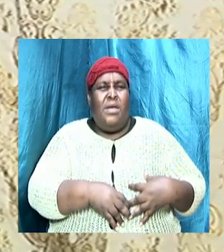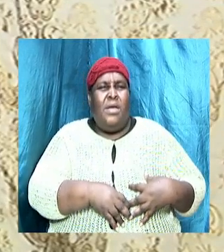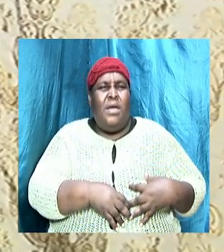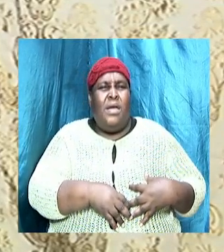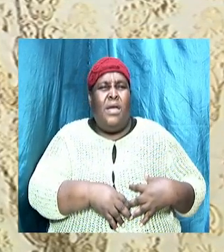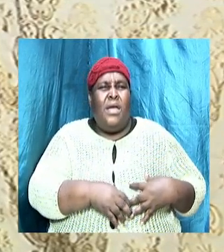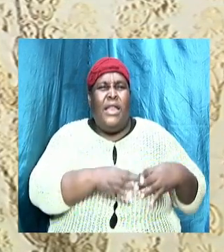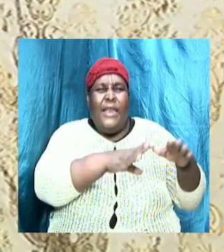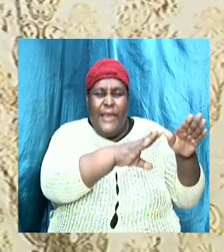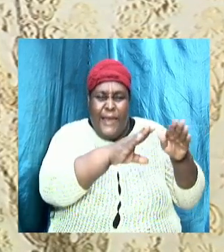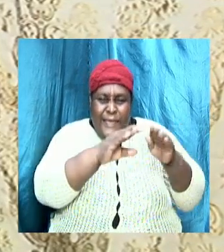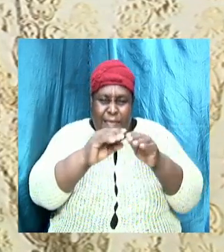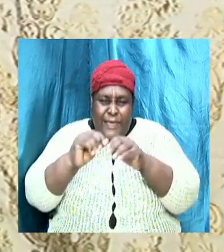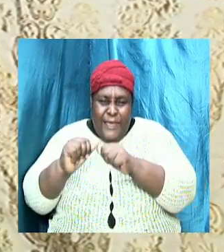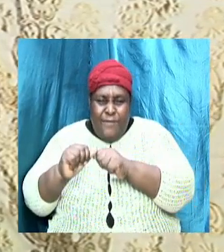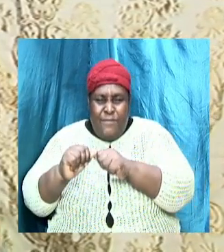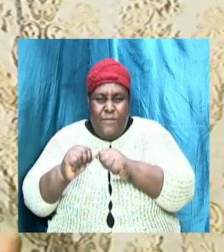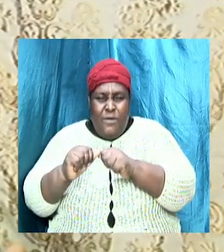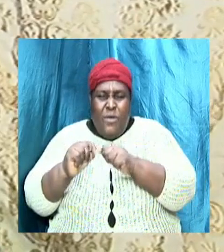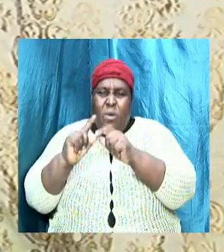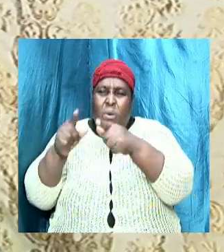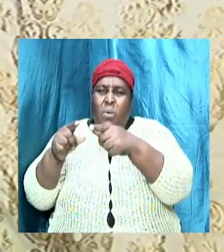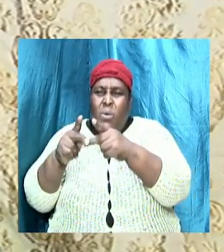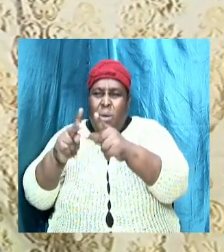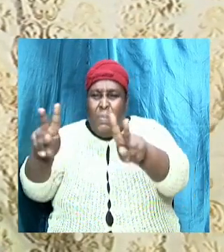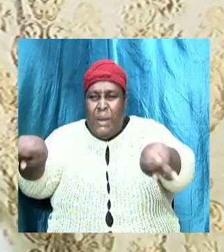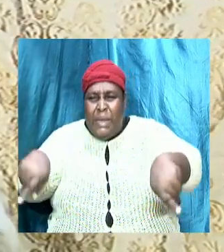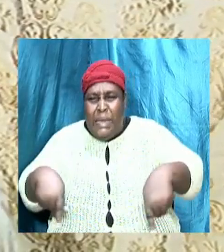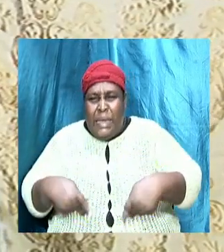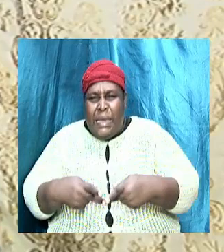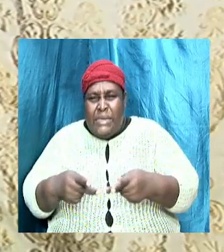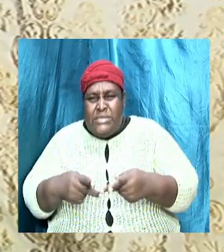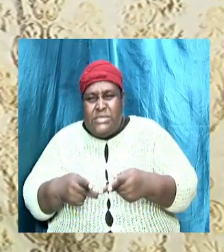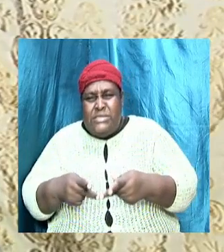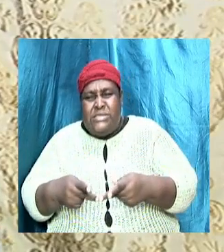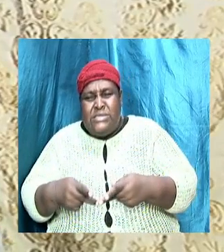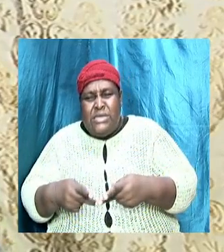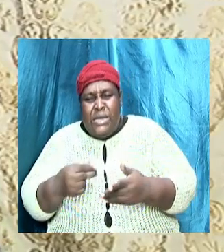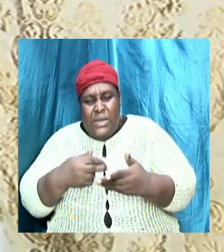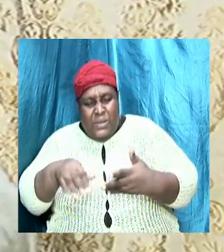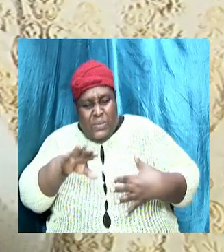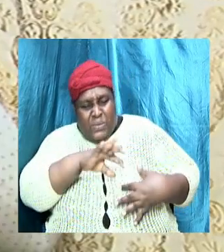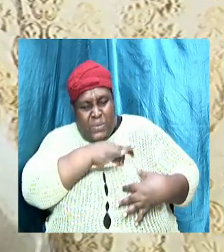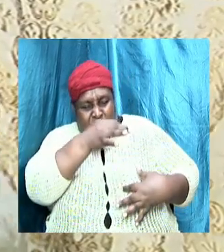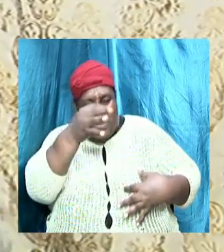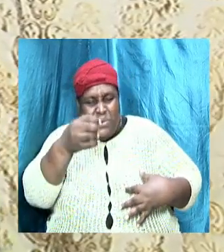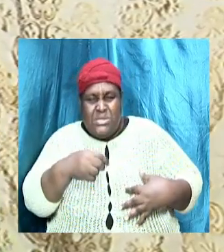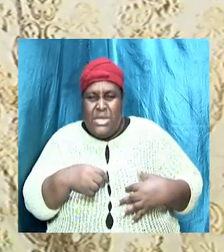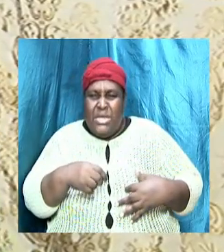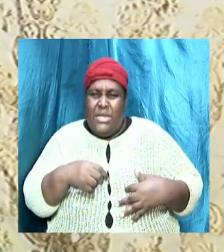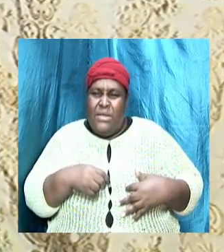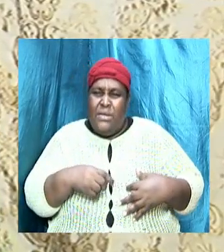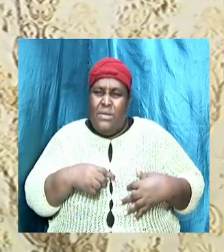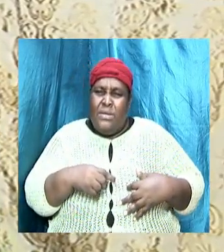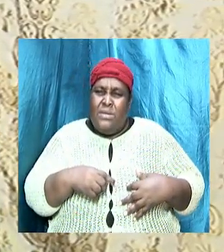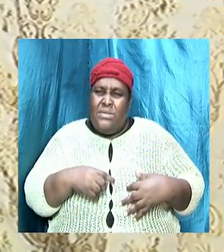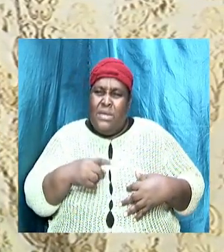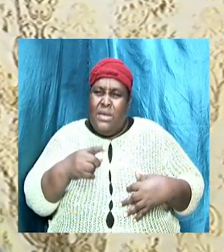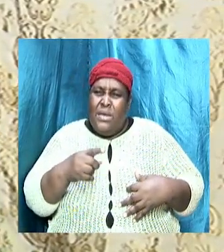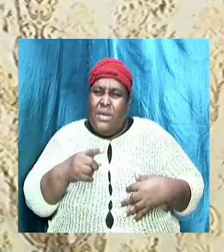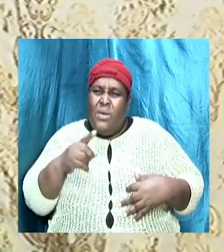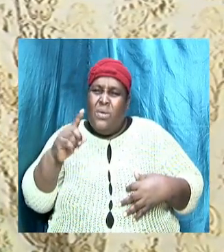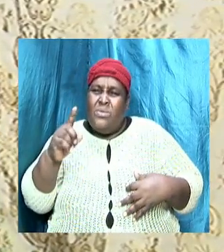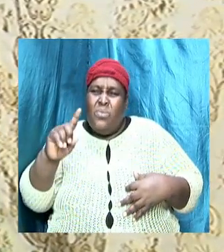that tells them that, look here, the Holy Ghost, once you believe God, as you believe God, so yes, you have the Holy Ghost, without